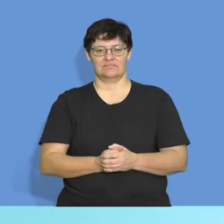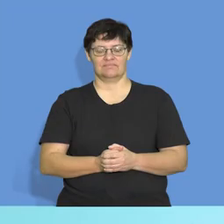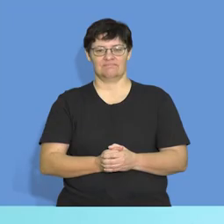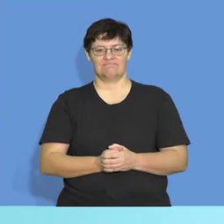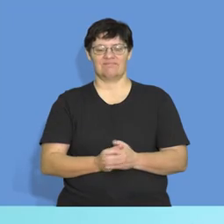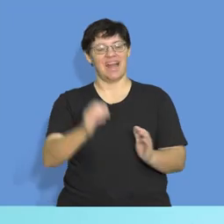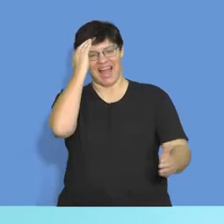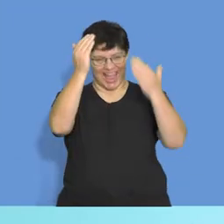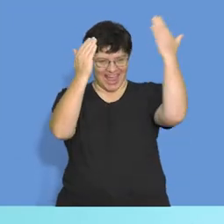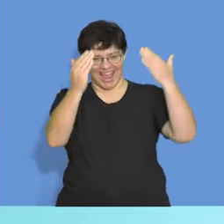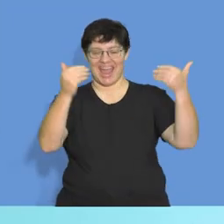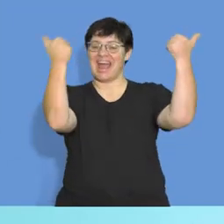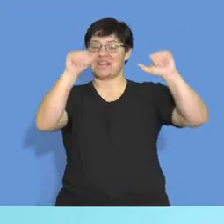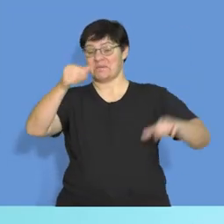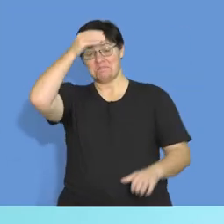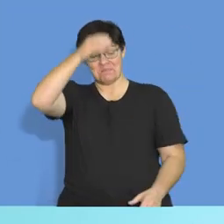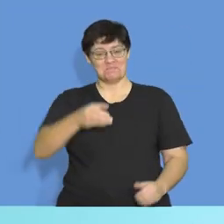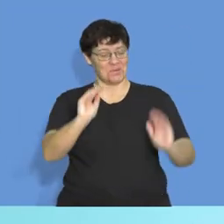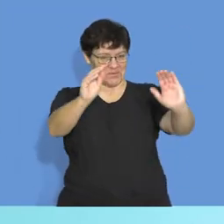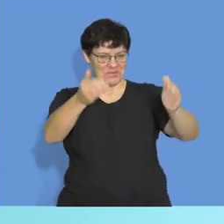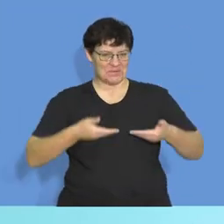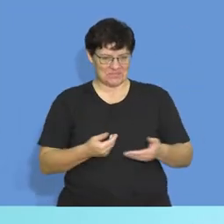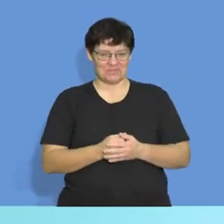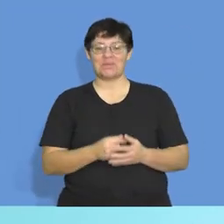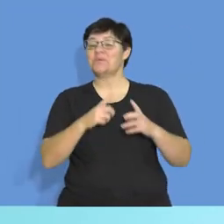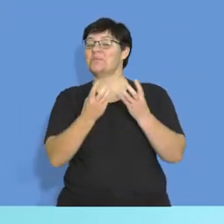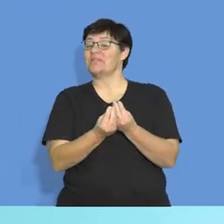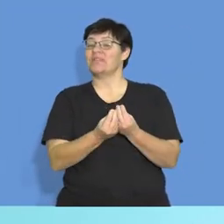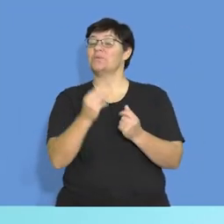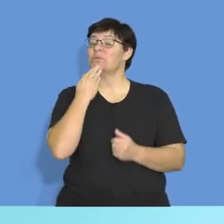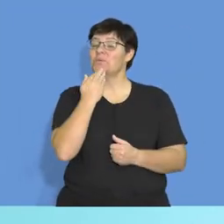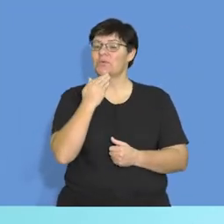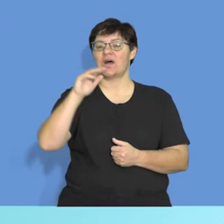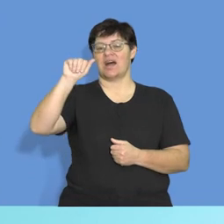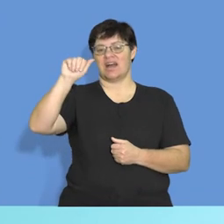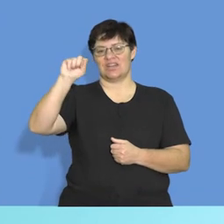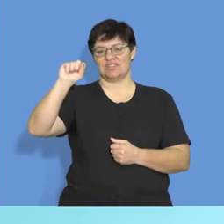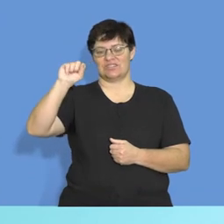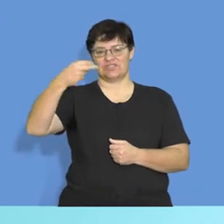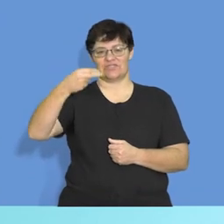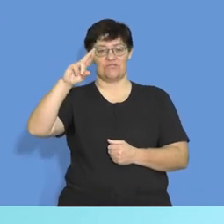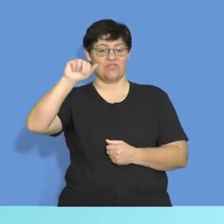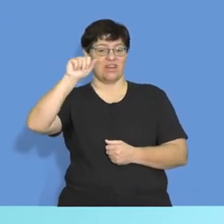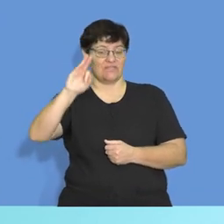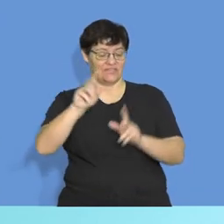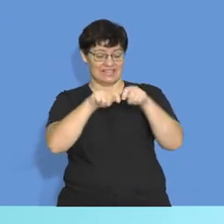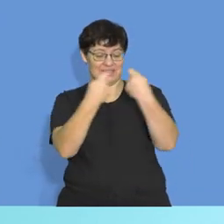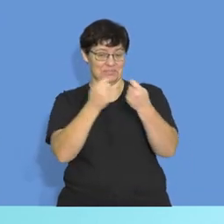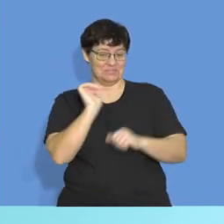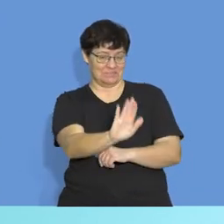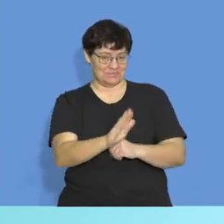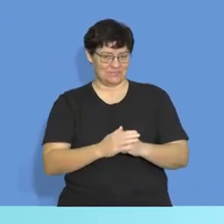Welcome Accounting Boffins, you are with Ashraf Patel and the crew Today we're continuing with cash budgets,